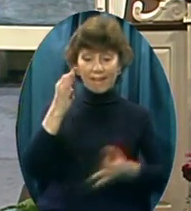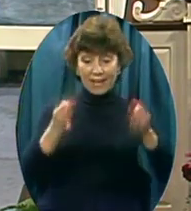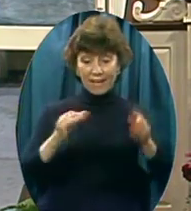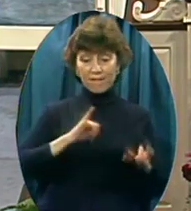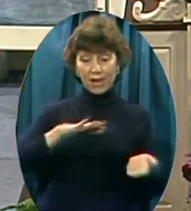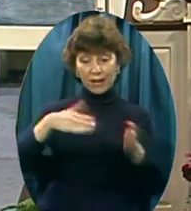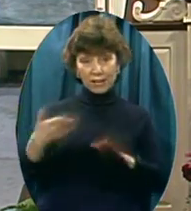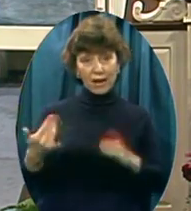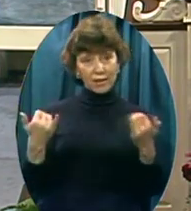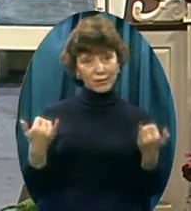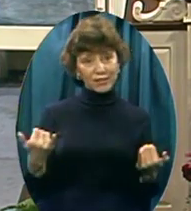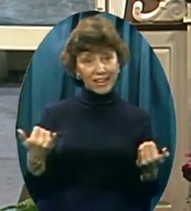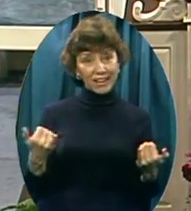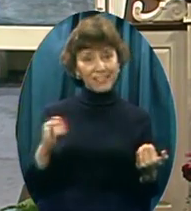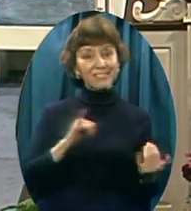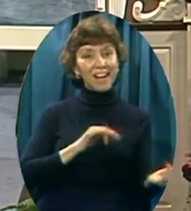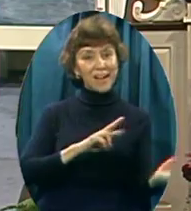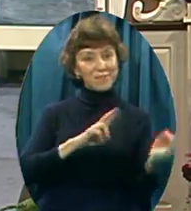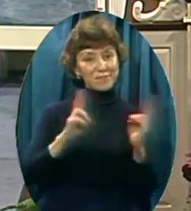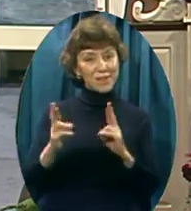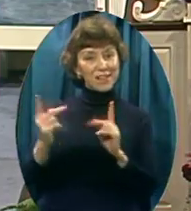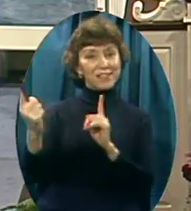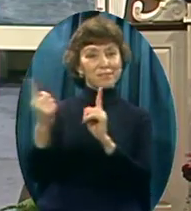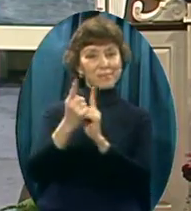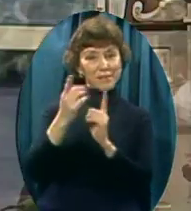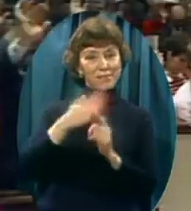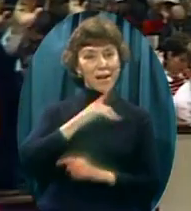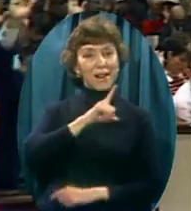I'm ready to meet my Lord Would you raise your hands High please